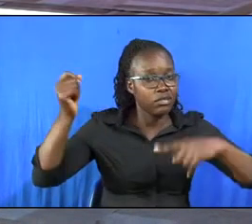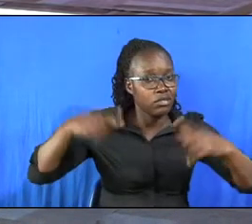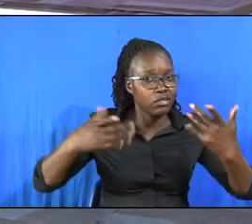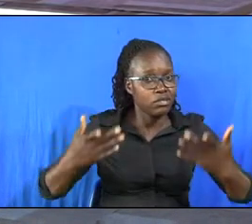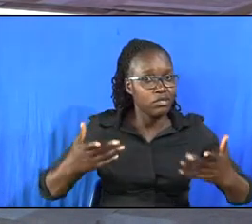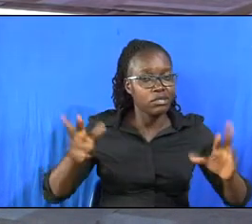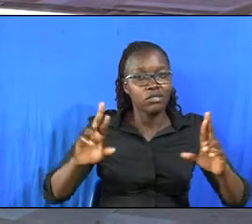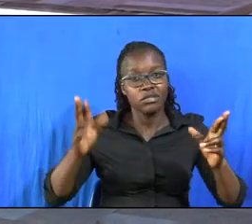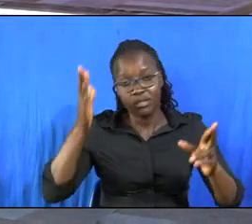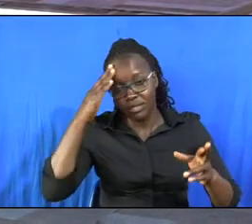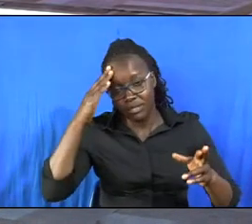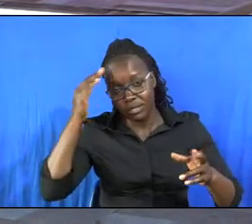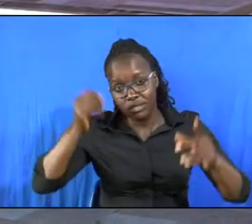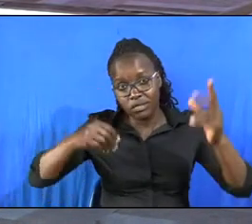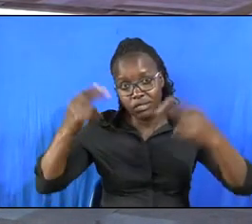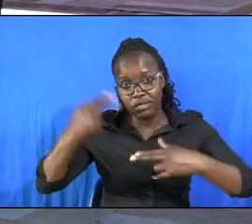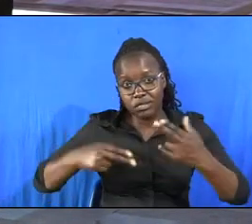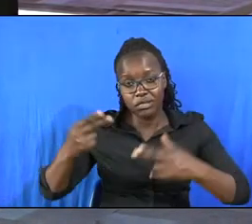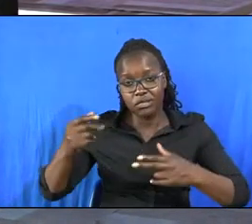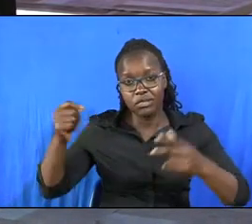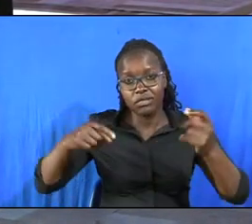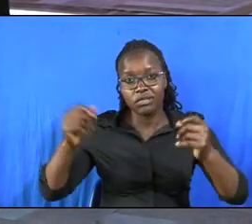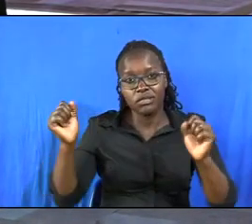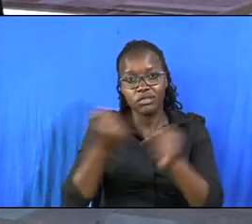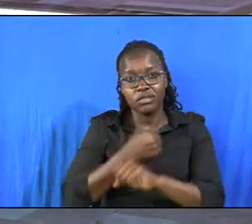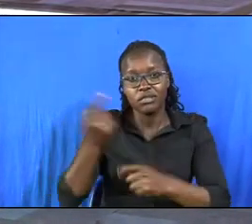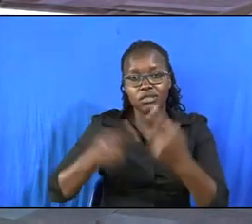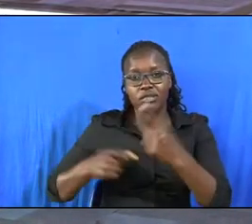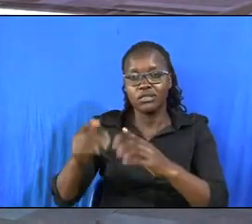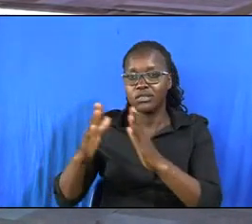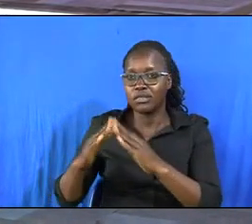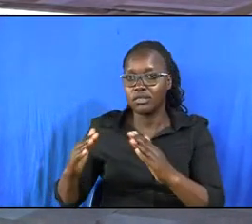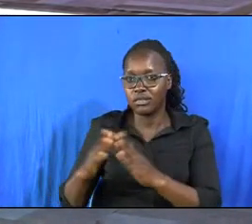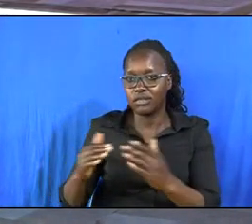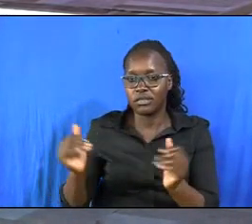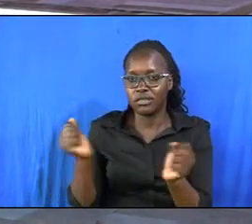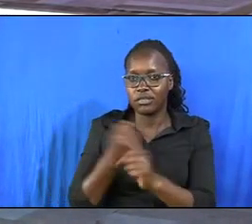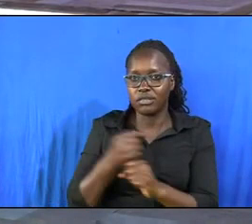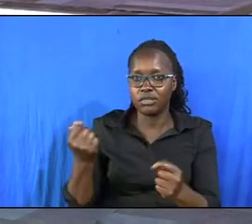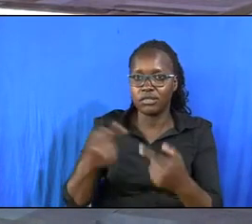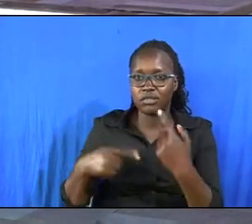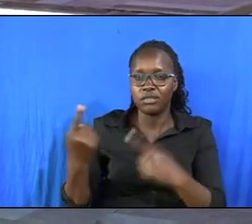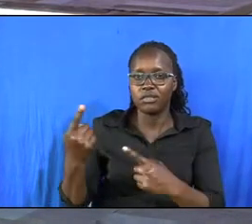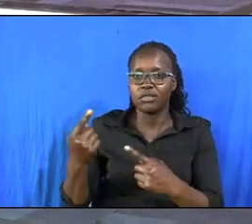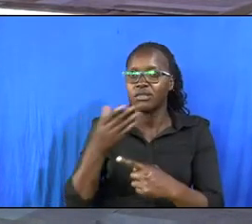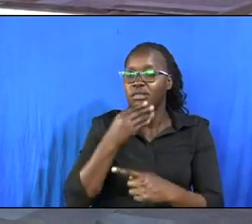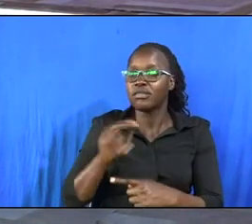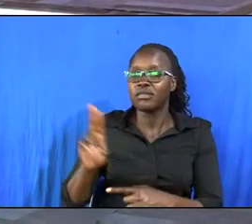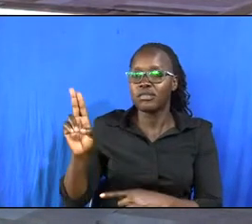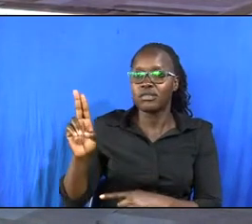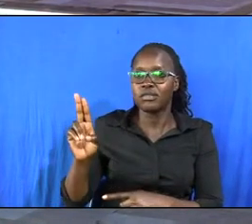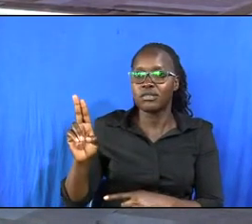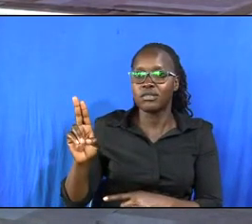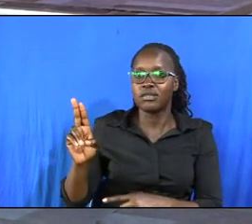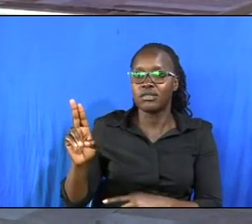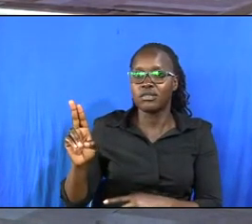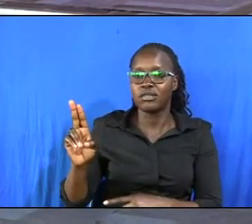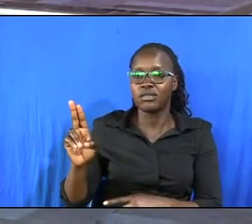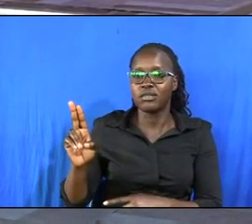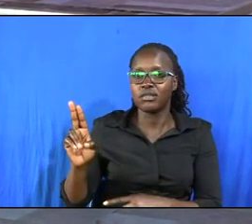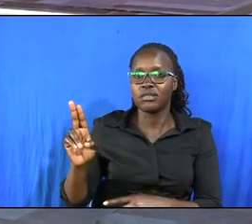already know that Arambe stars cannot beat Arsenal, they cannot beat Manchester United, Manu,